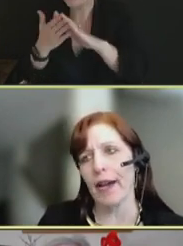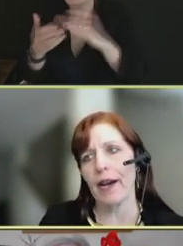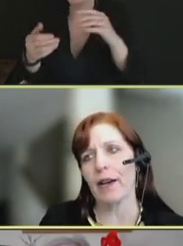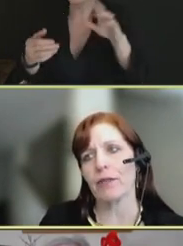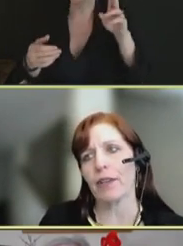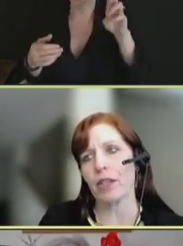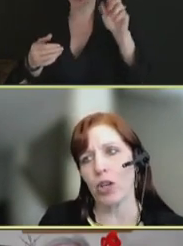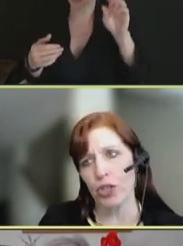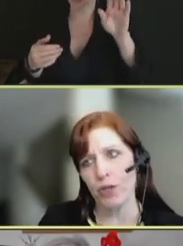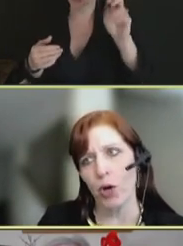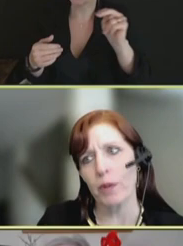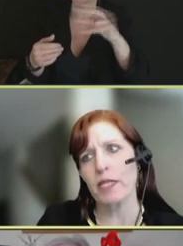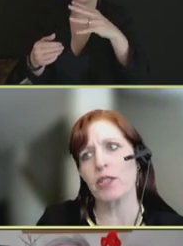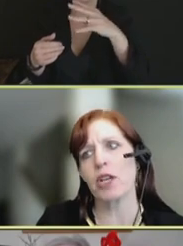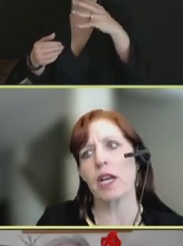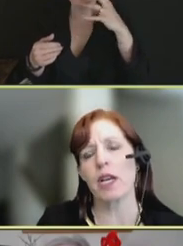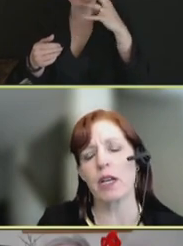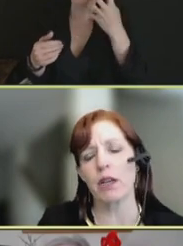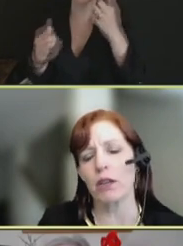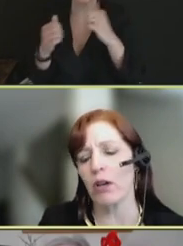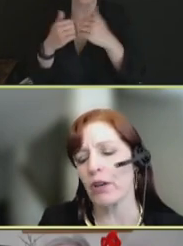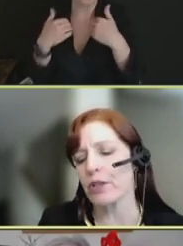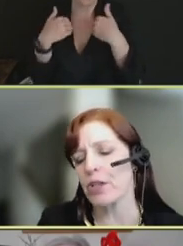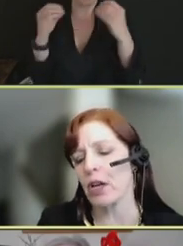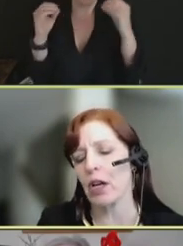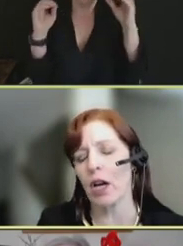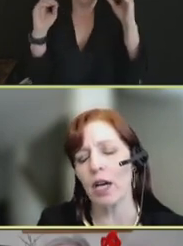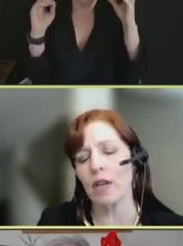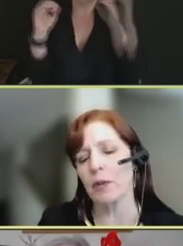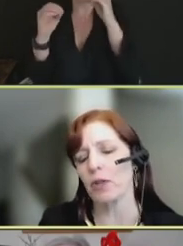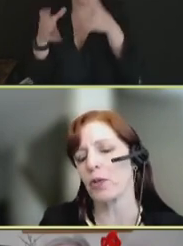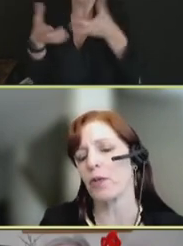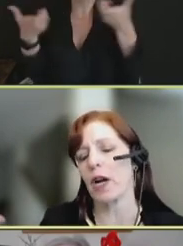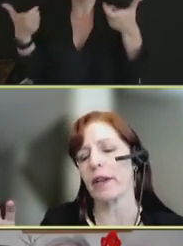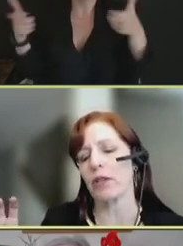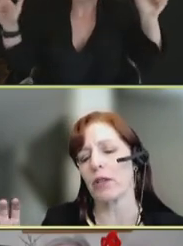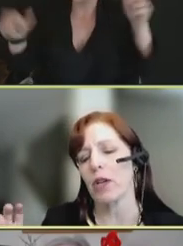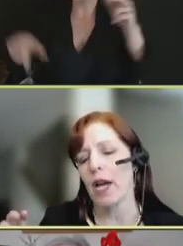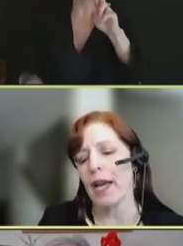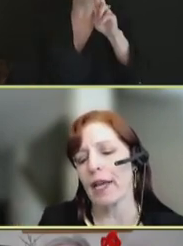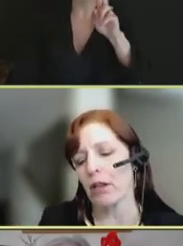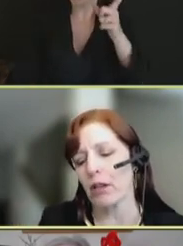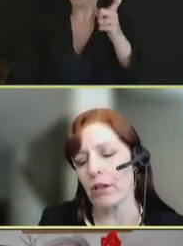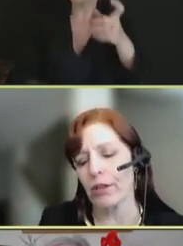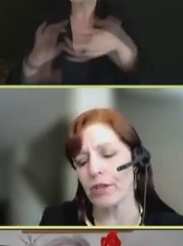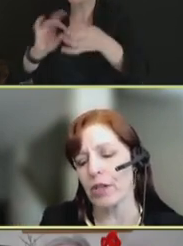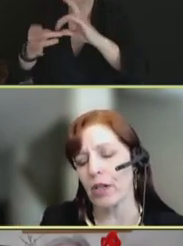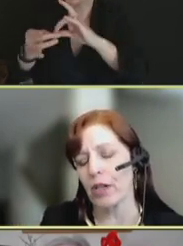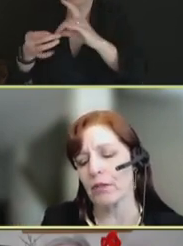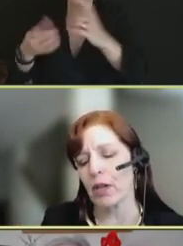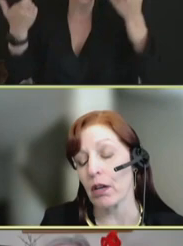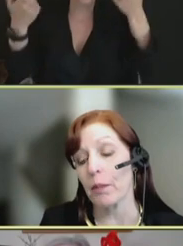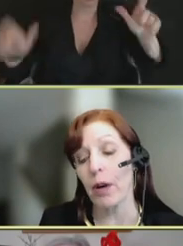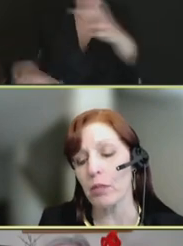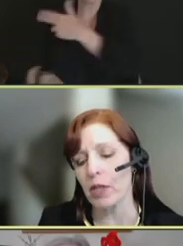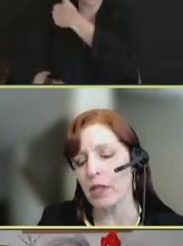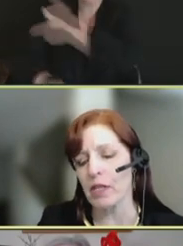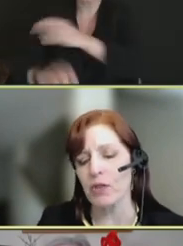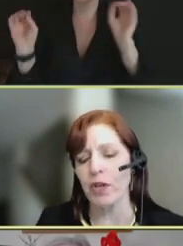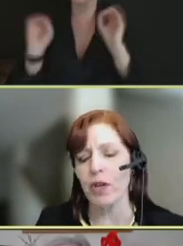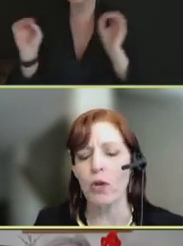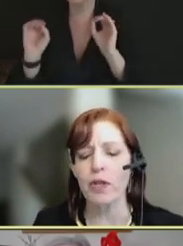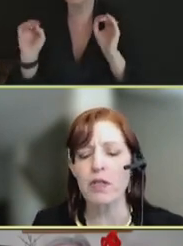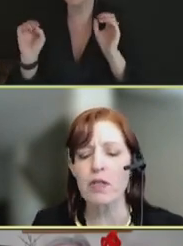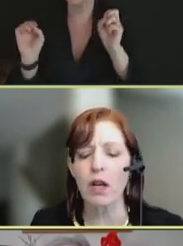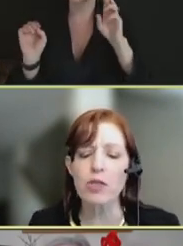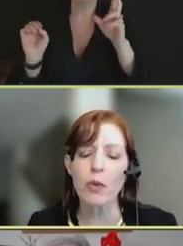didn't have a large pharmacy chain, a large hospital provider, a large publics,